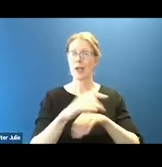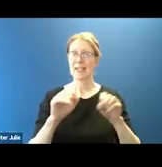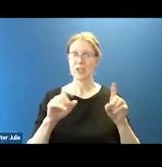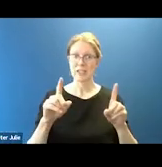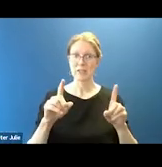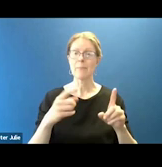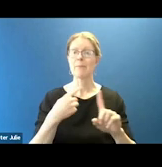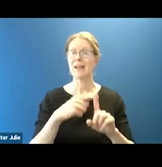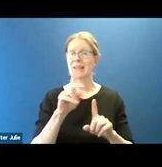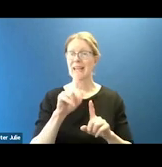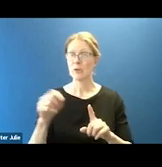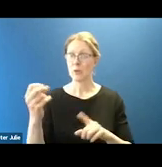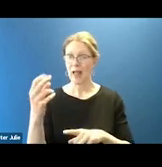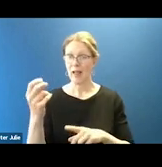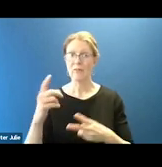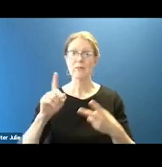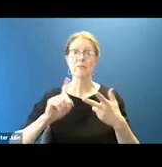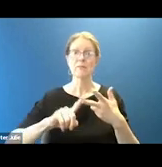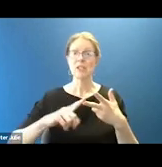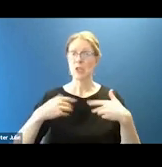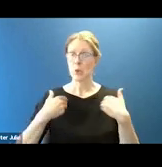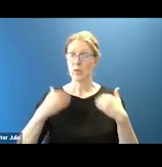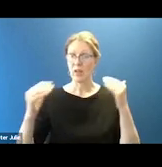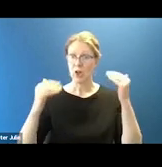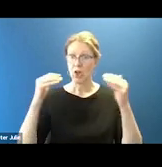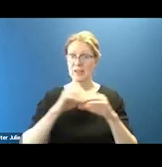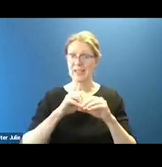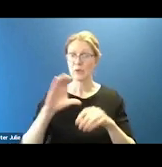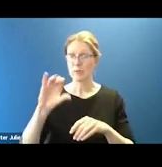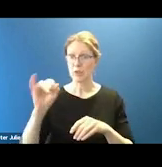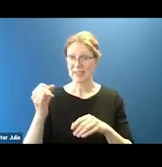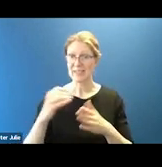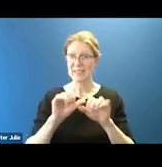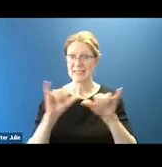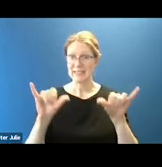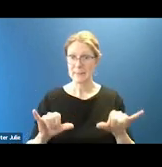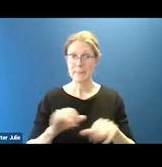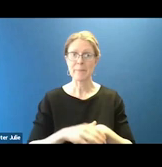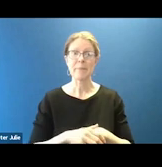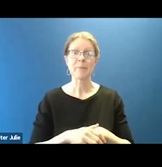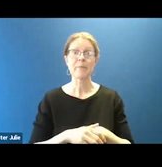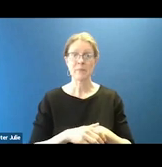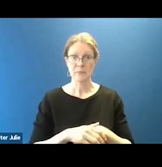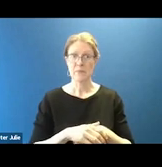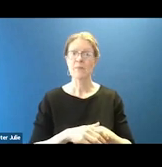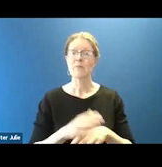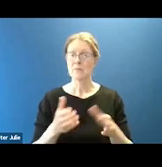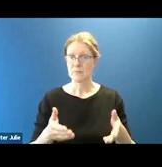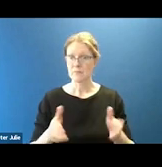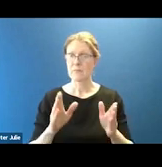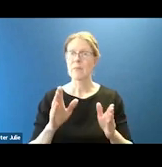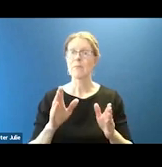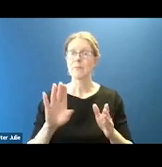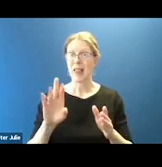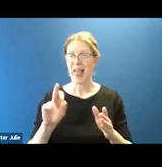justice system. Specifically, the bill allows child care and development block grant funding to be used for activities